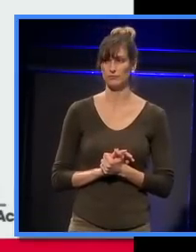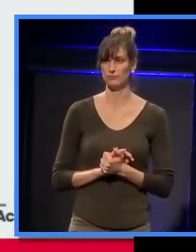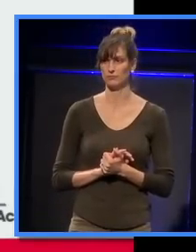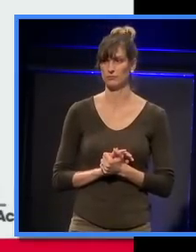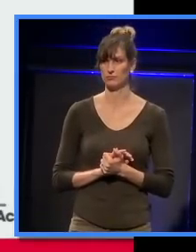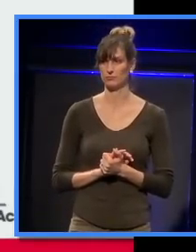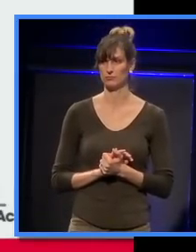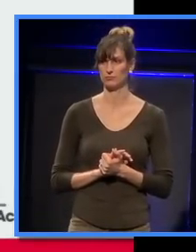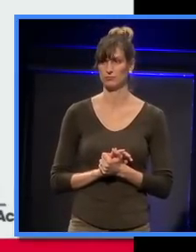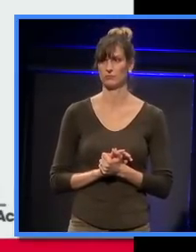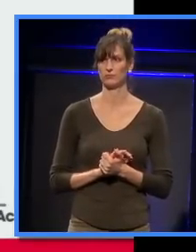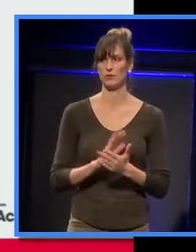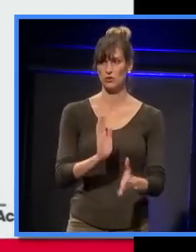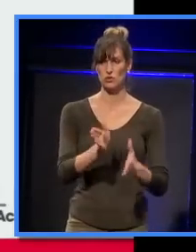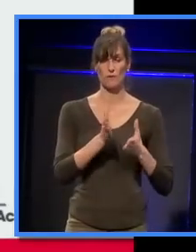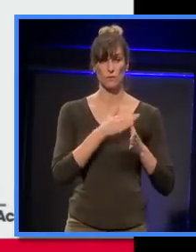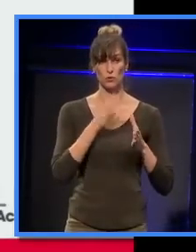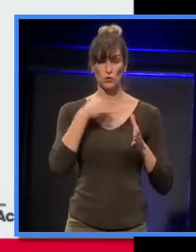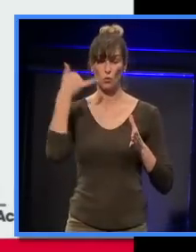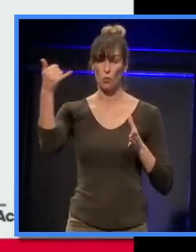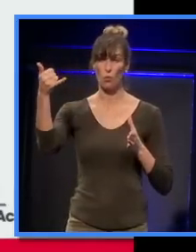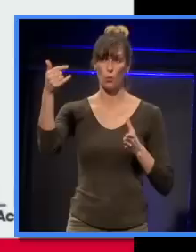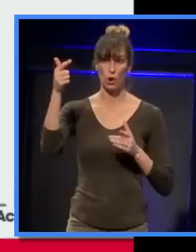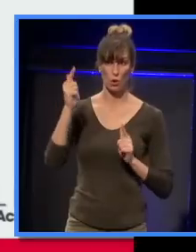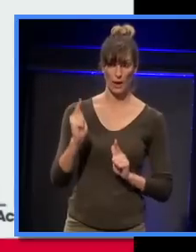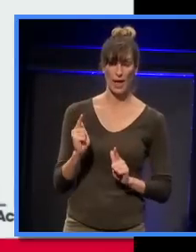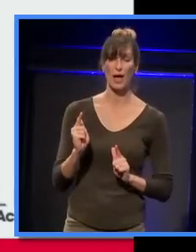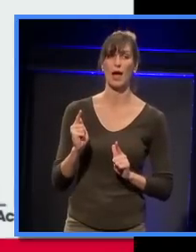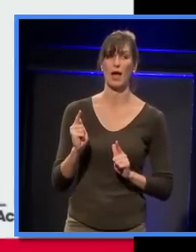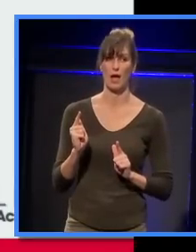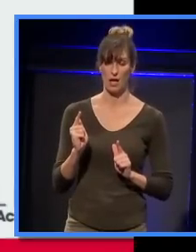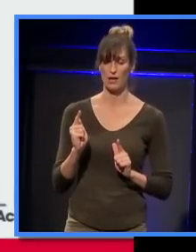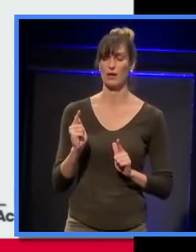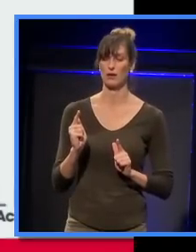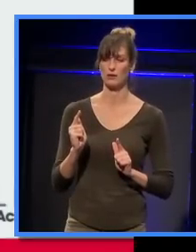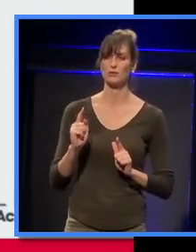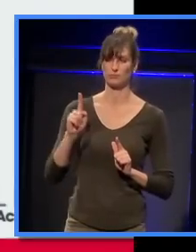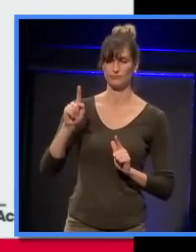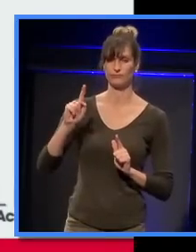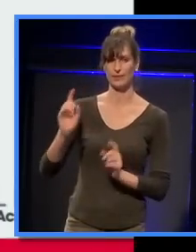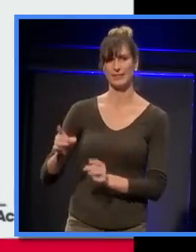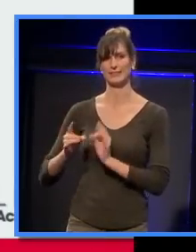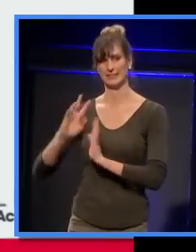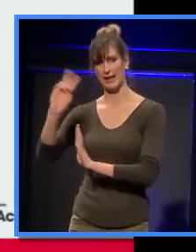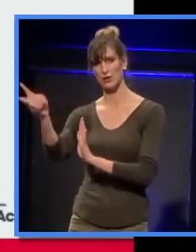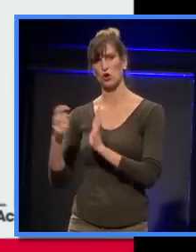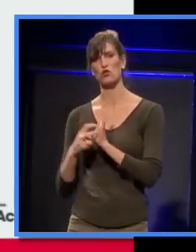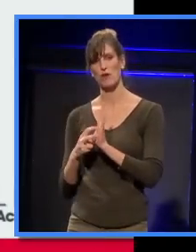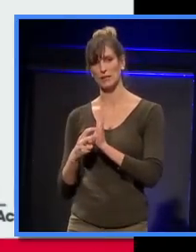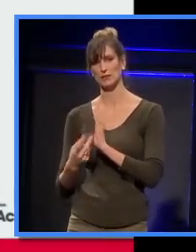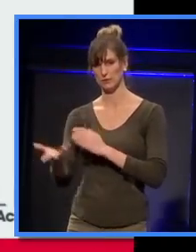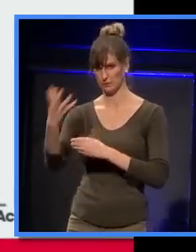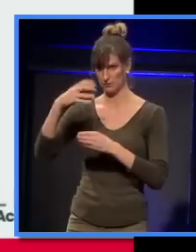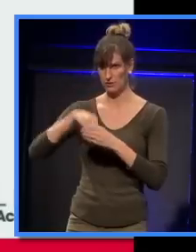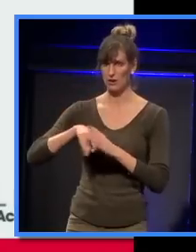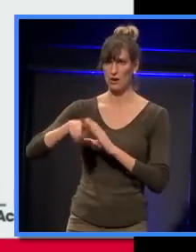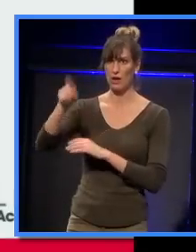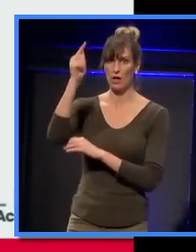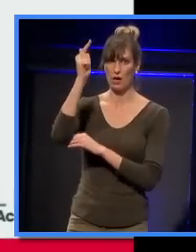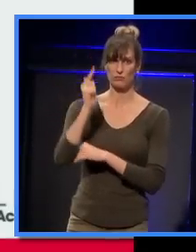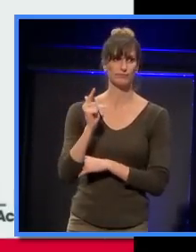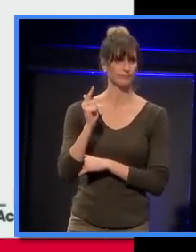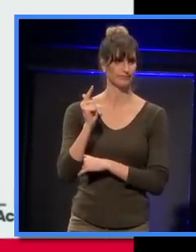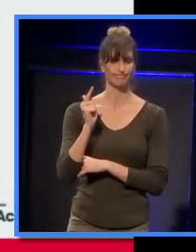We'd had a French lawyer involved at the start when negotiating the contract, and unfortunately he was